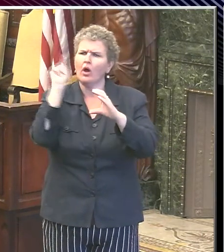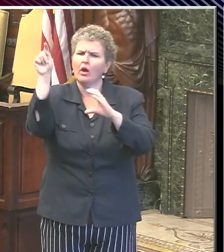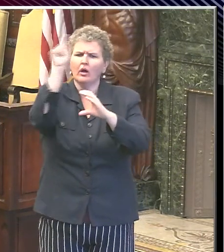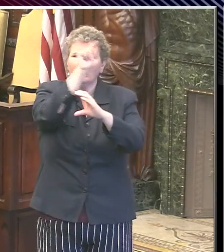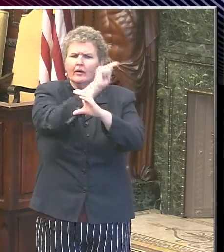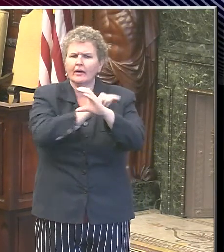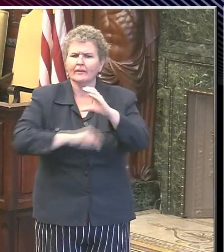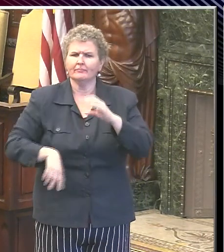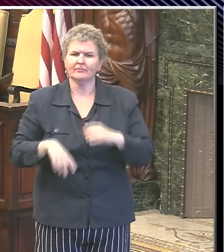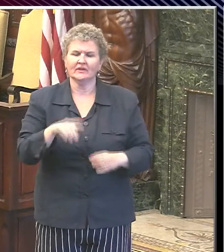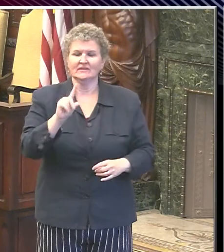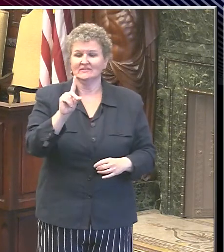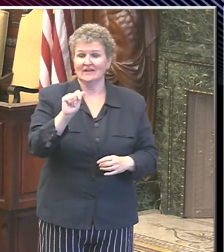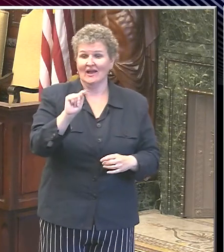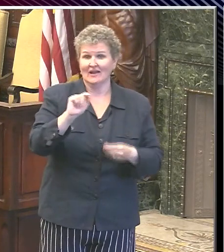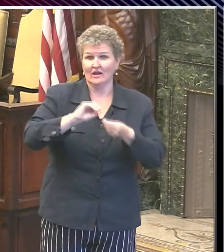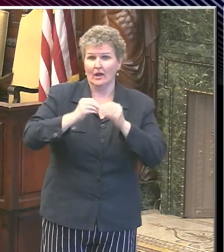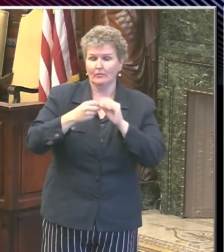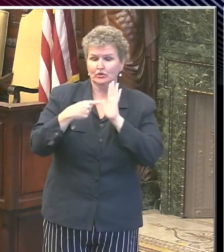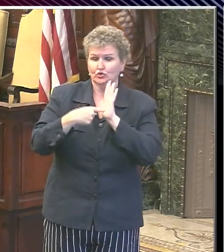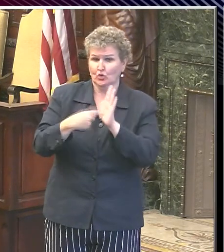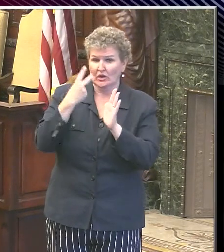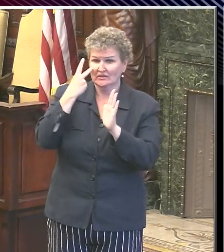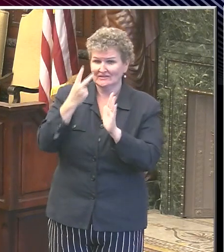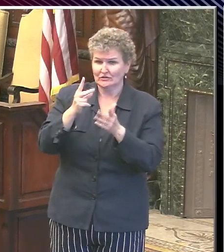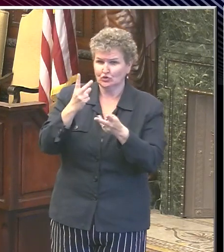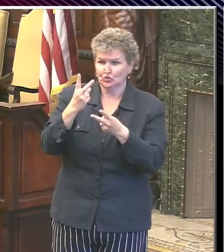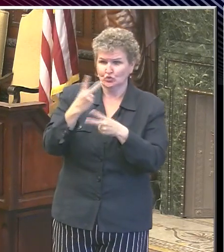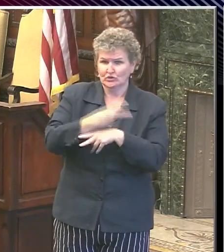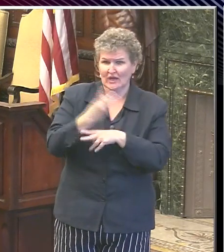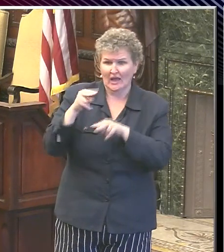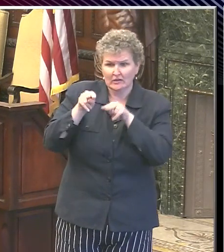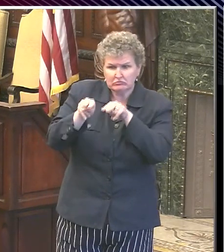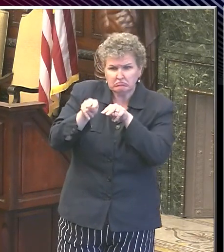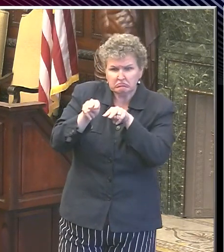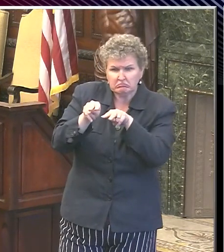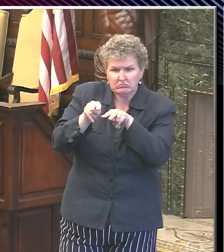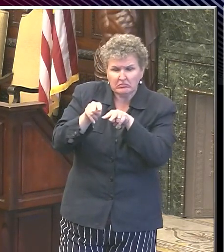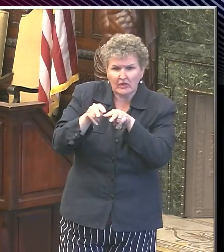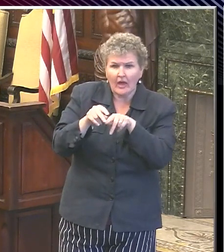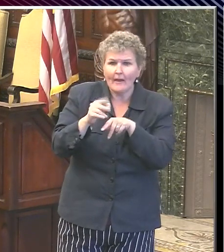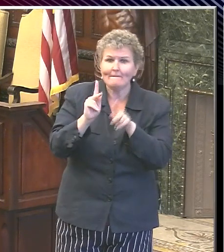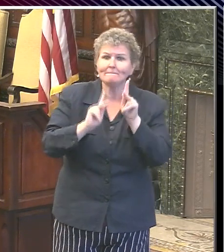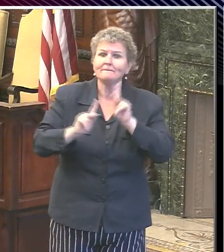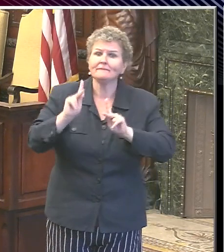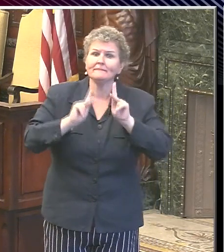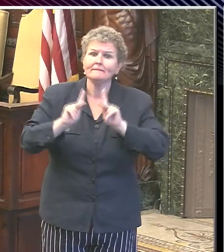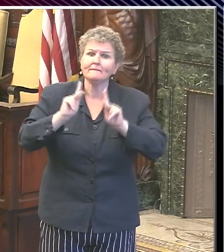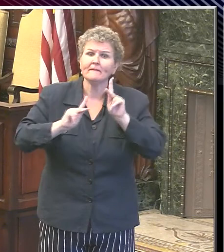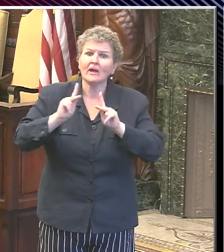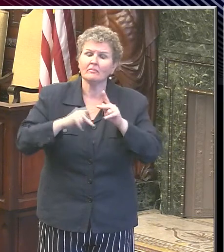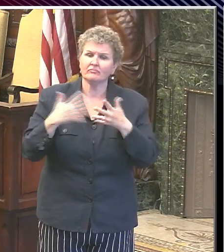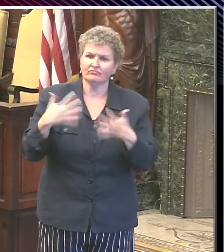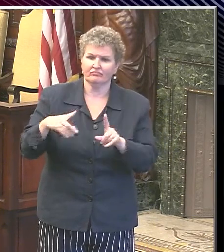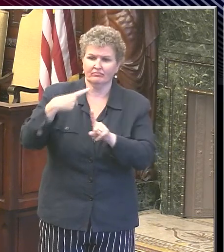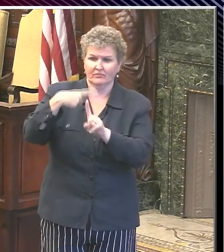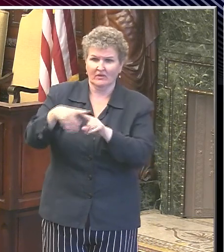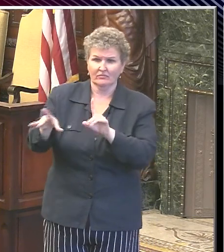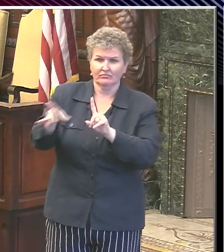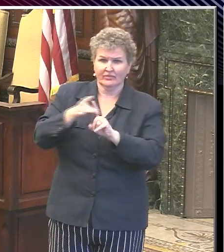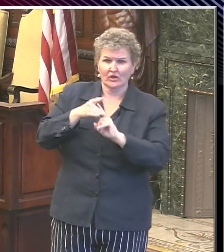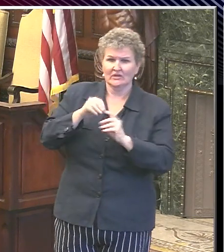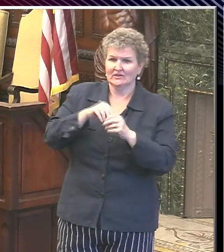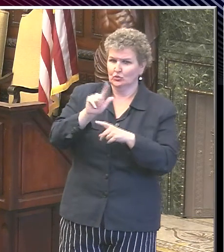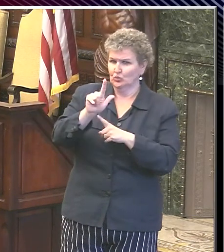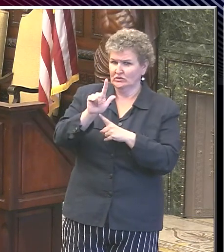the data. The data I presented two days ago was that among people who had this infection, 27% had